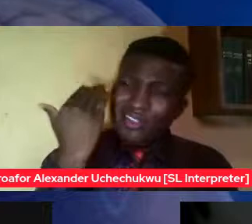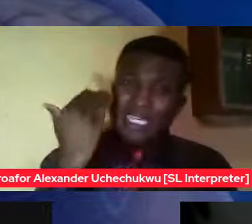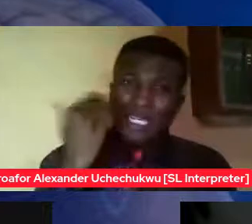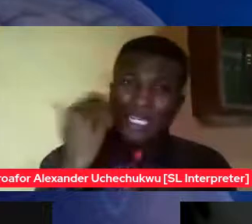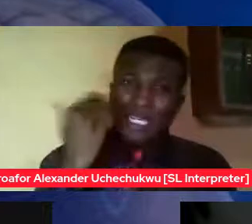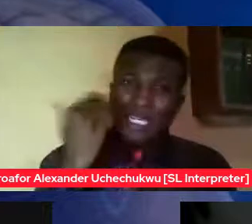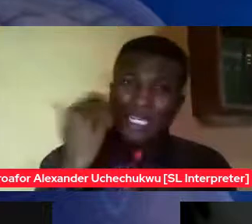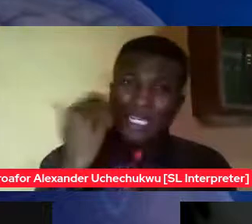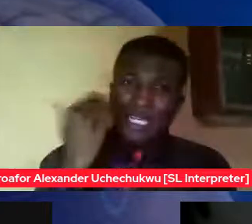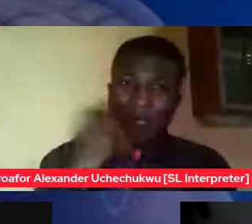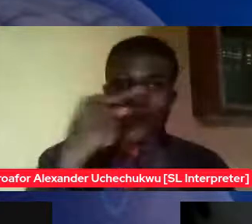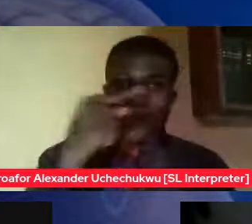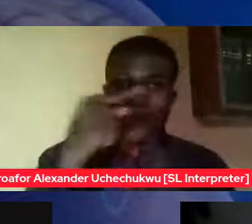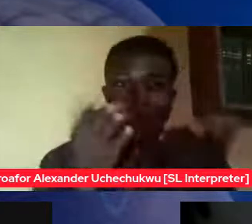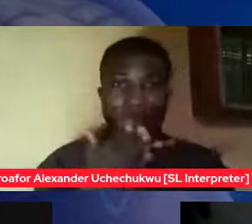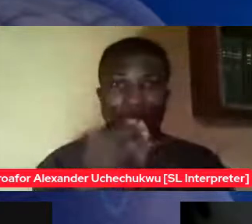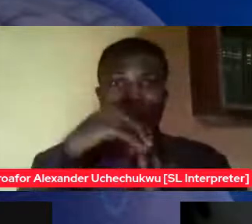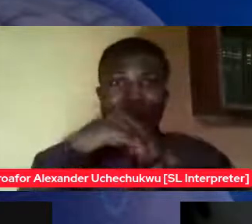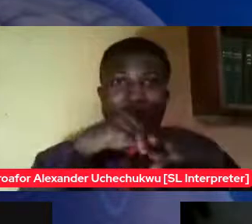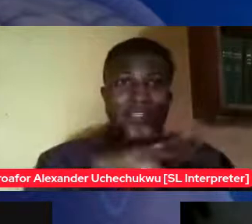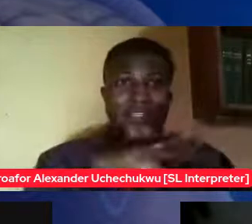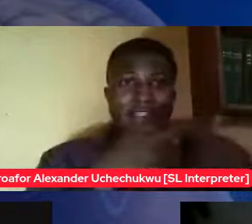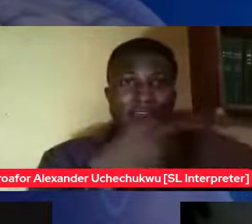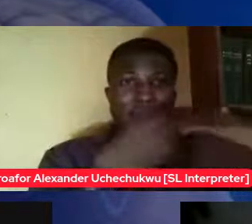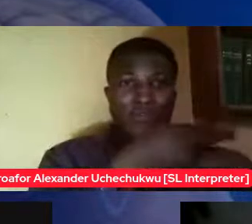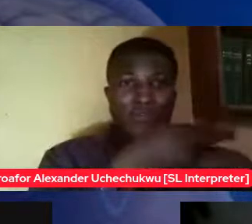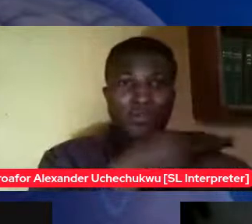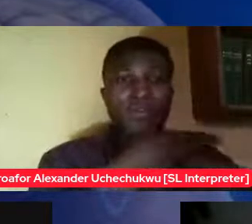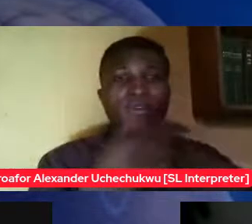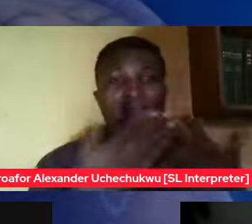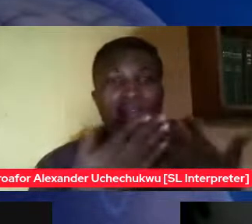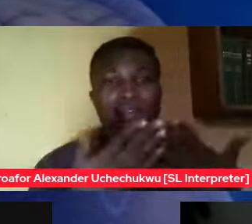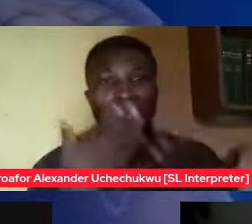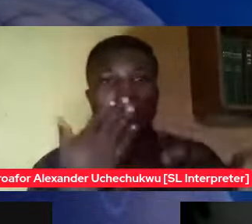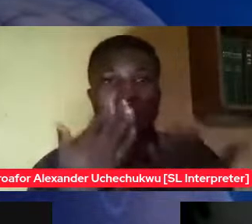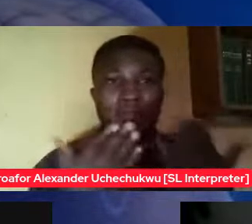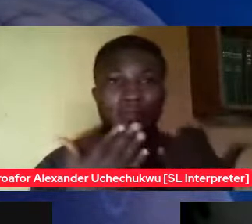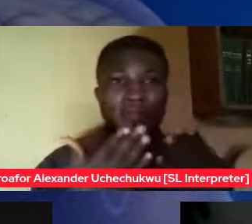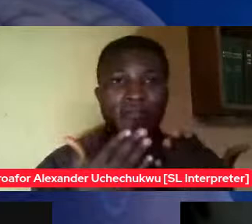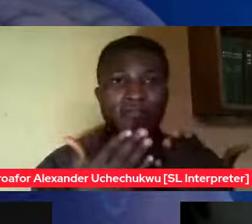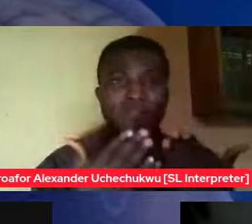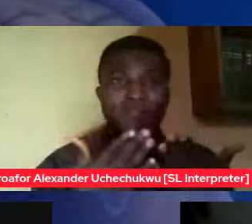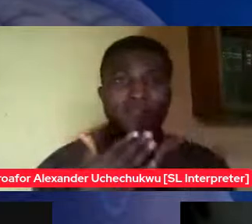everybody's chilling playing scrabble but at one point he now started becoming 30